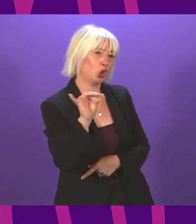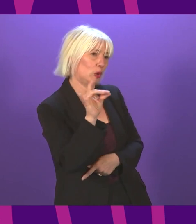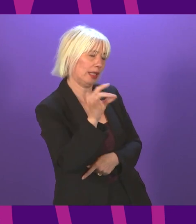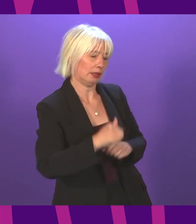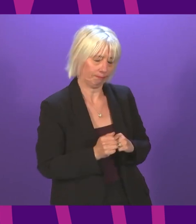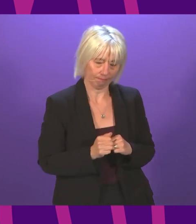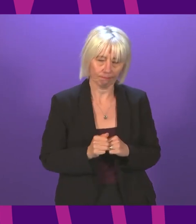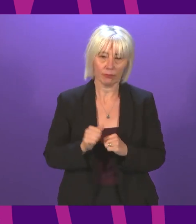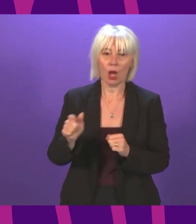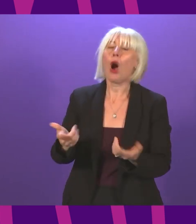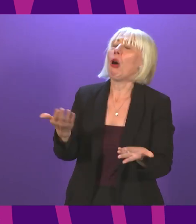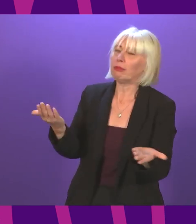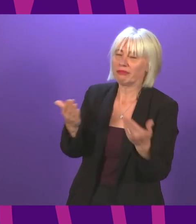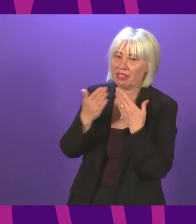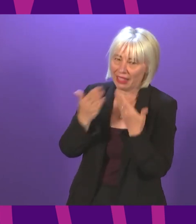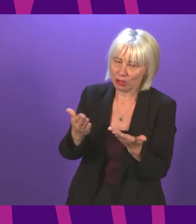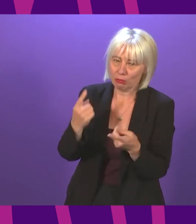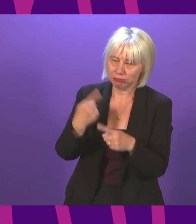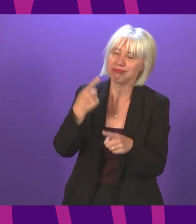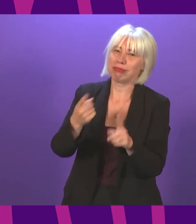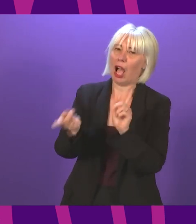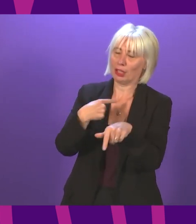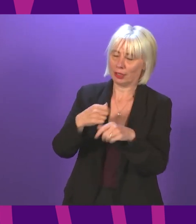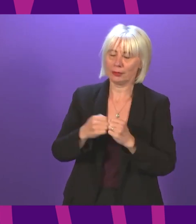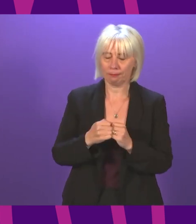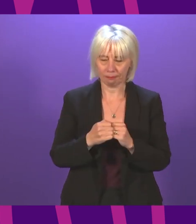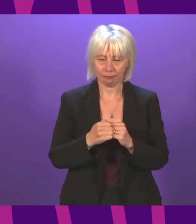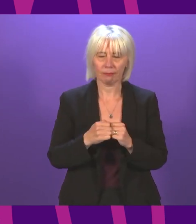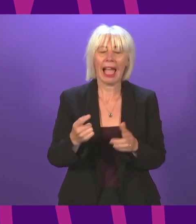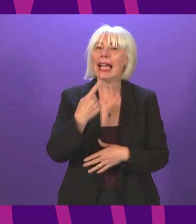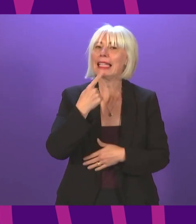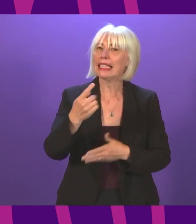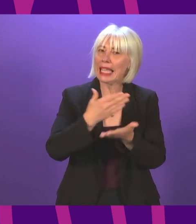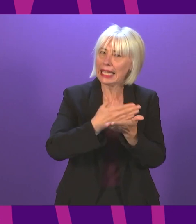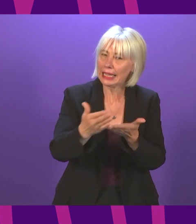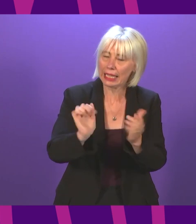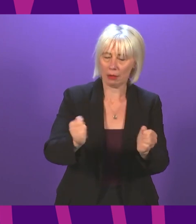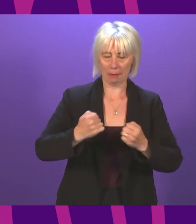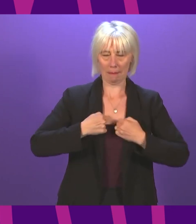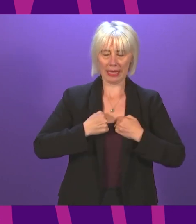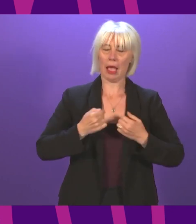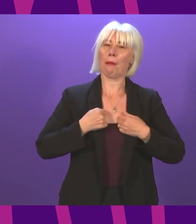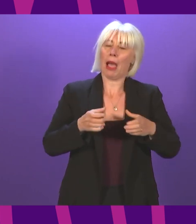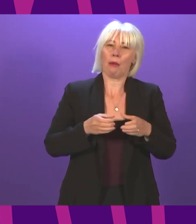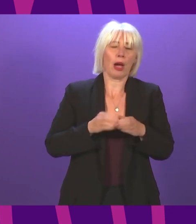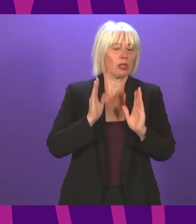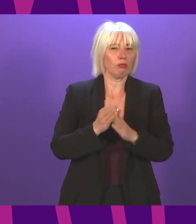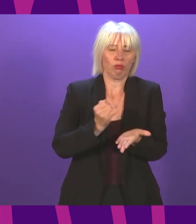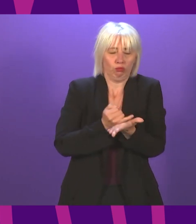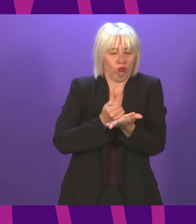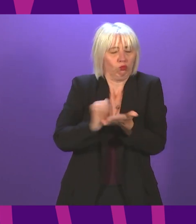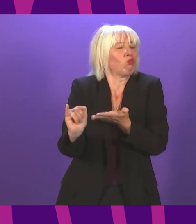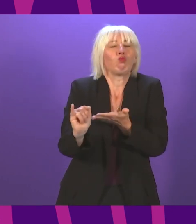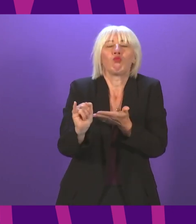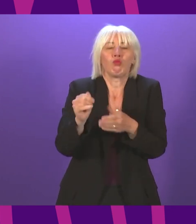Alex Cole-Hamilton. am grateful for that answer. I will state this clearly where others have not. I and my party are fundamentally opposed to vaccine